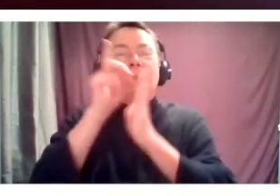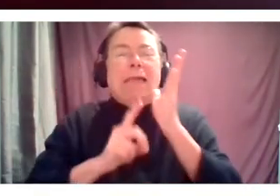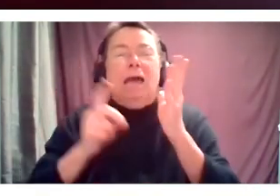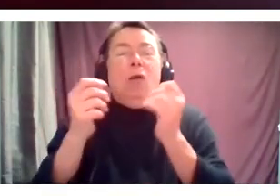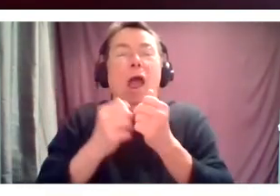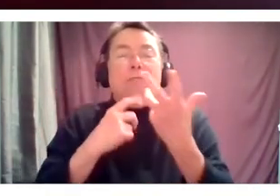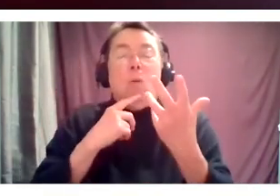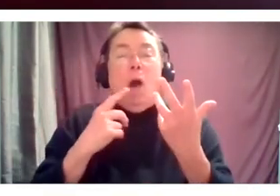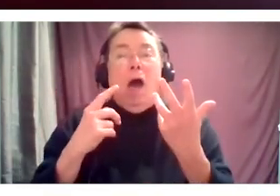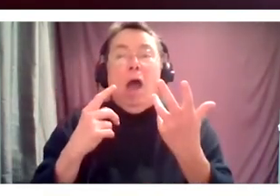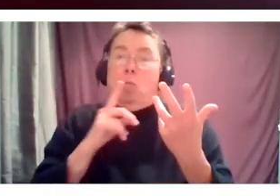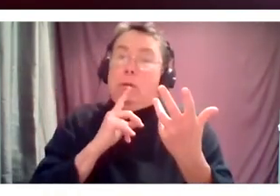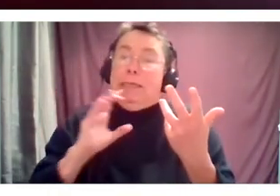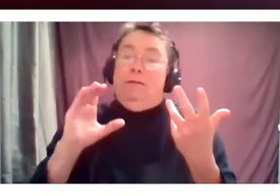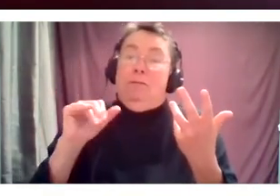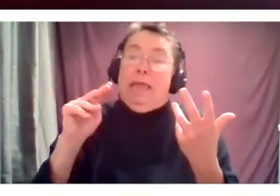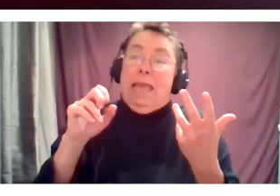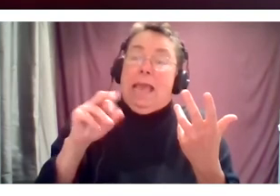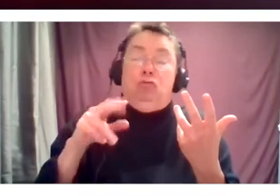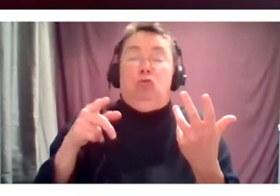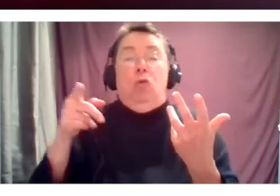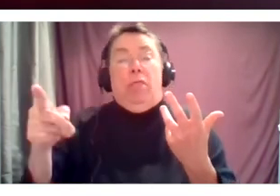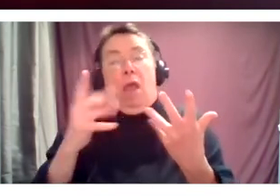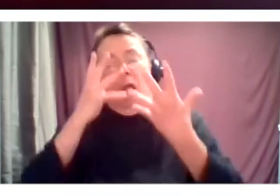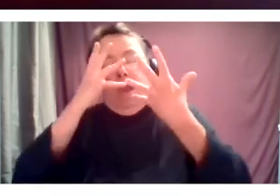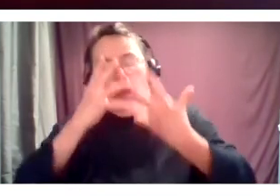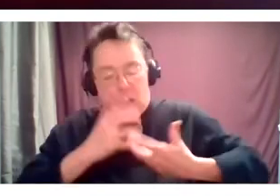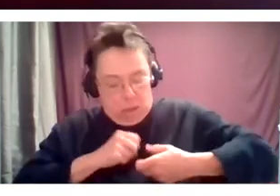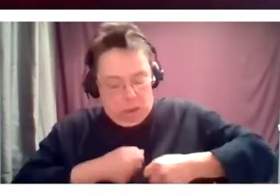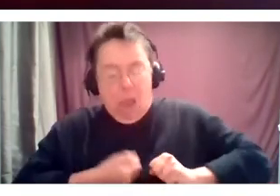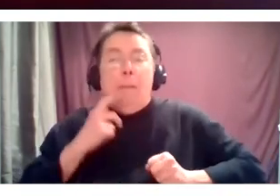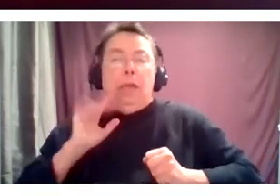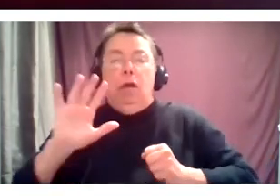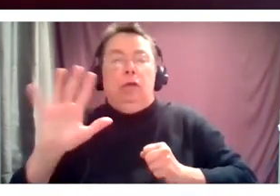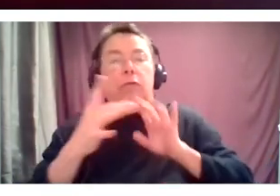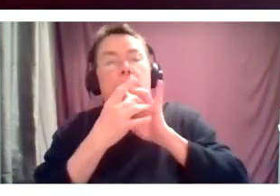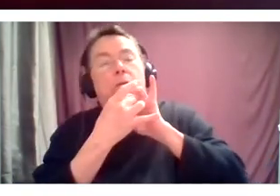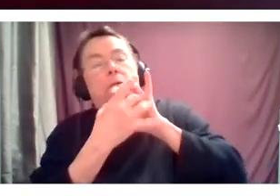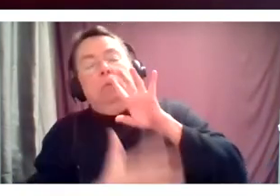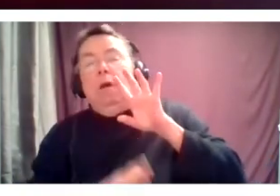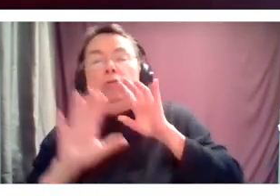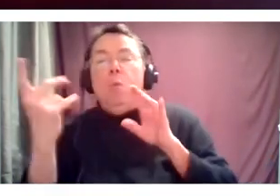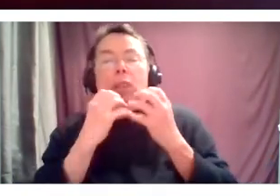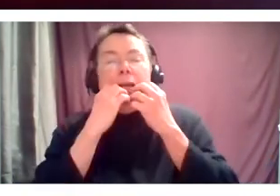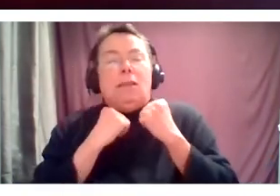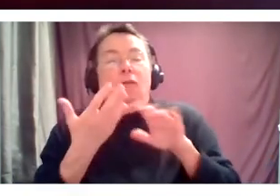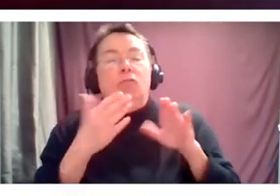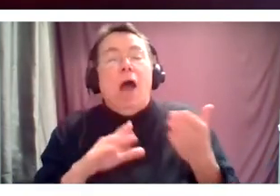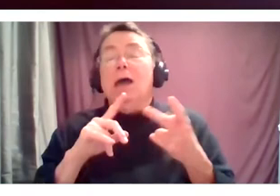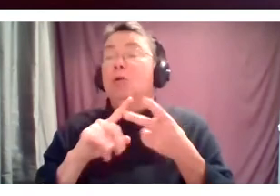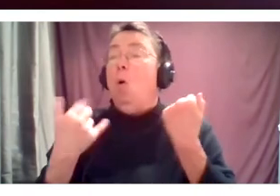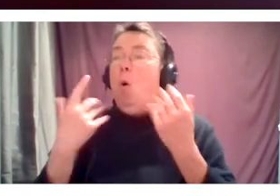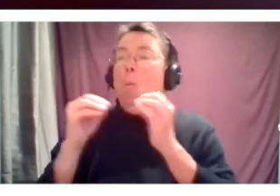loss of which they work through because music is such a healing process, or fortunately more and more celebrating